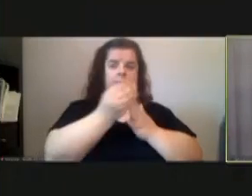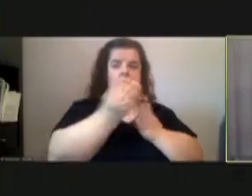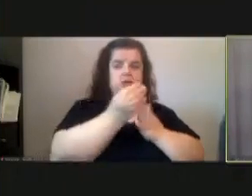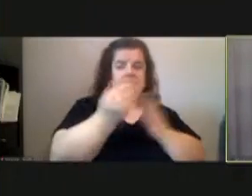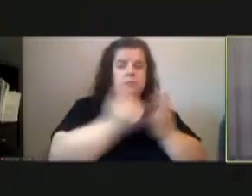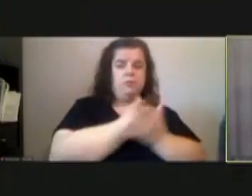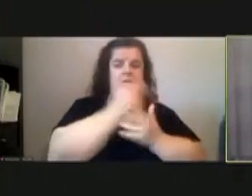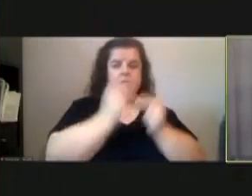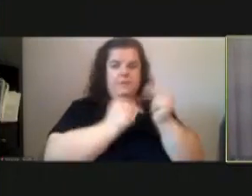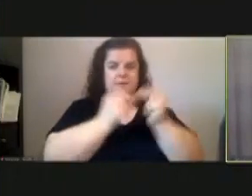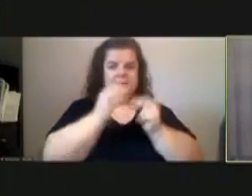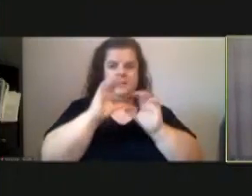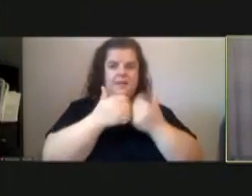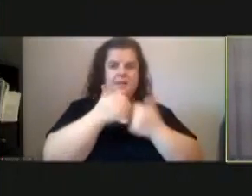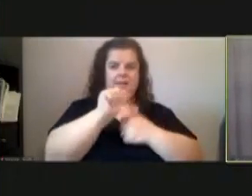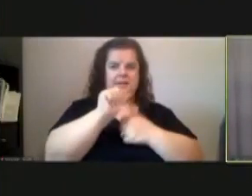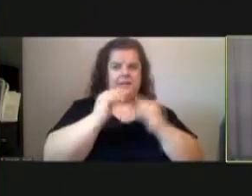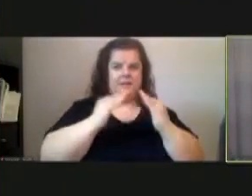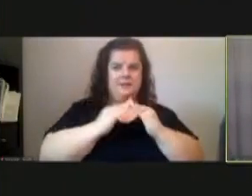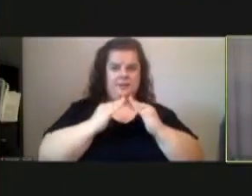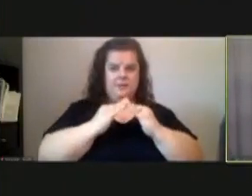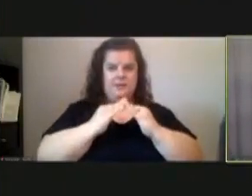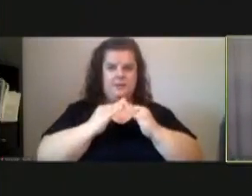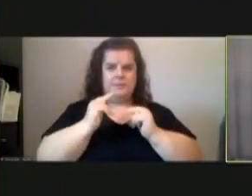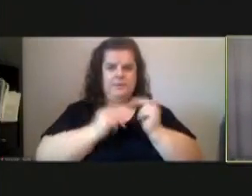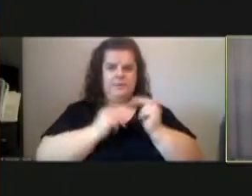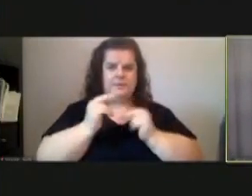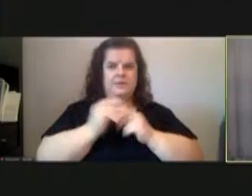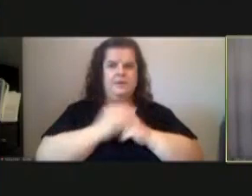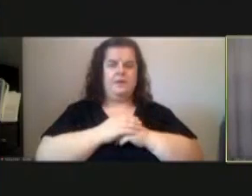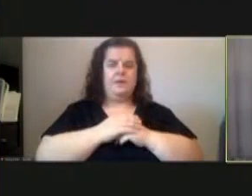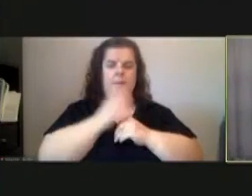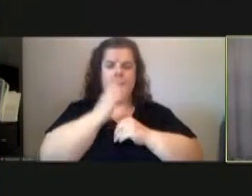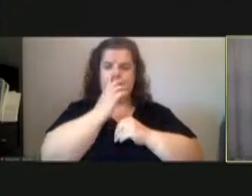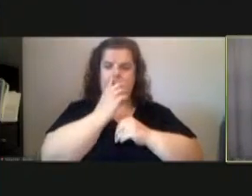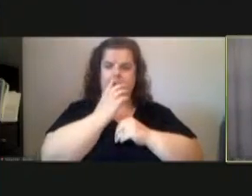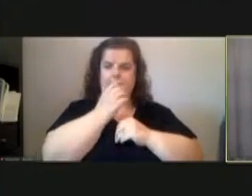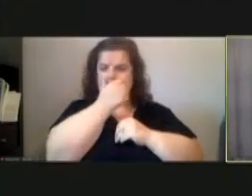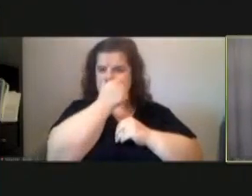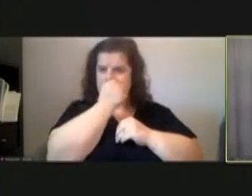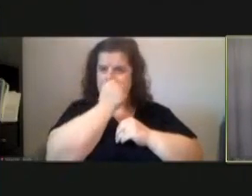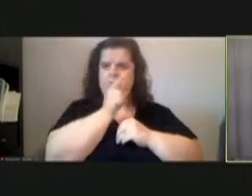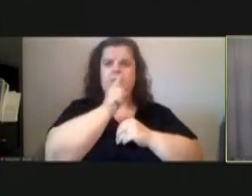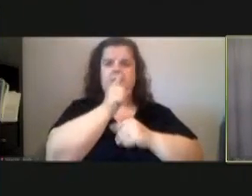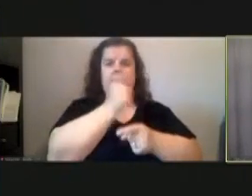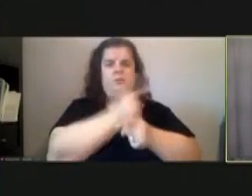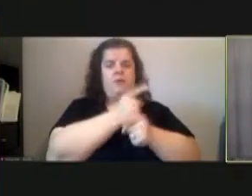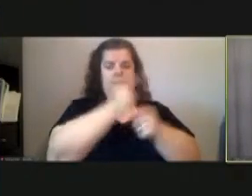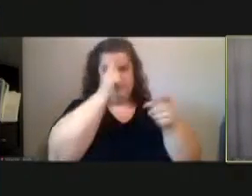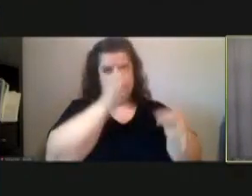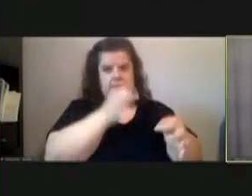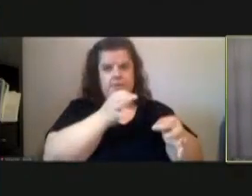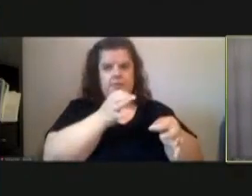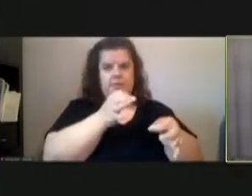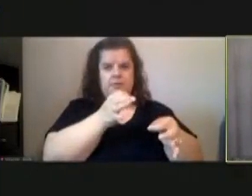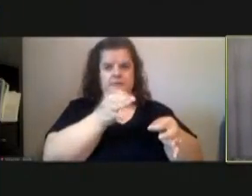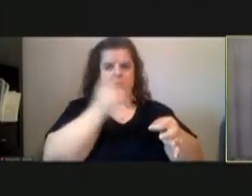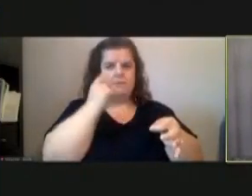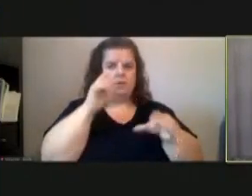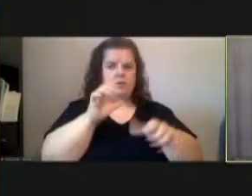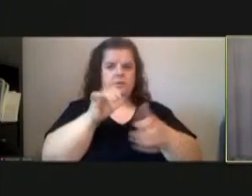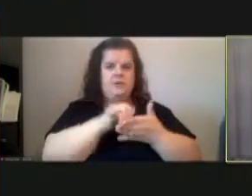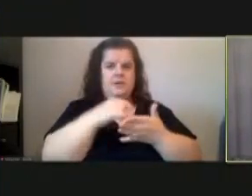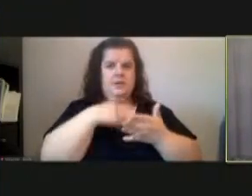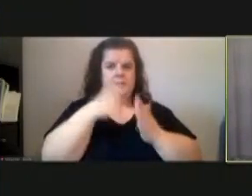class a downtown building um was really the right move for doing that i'm actually just